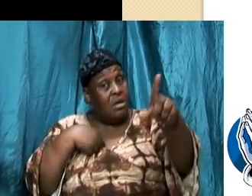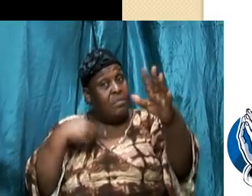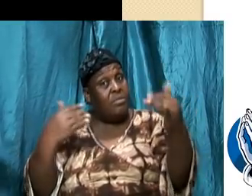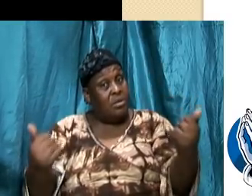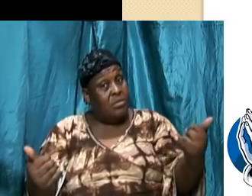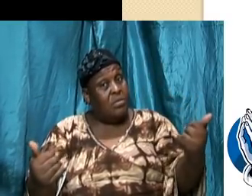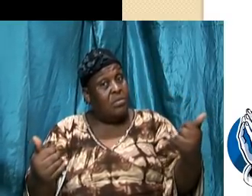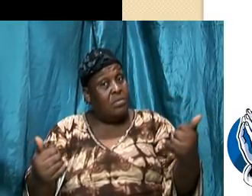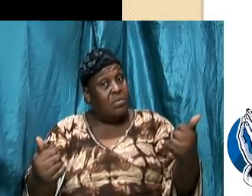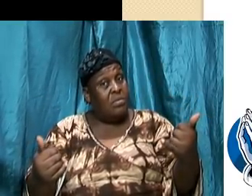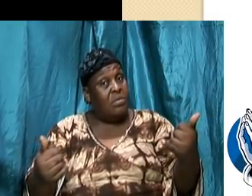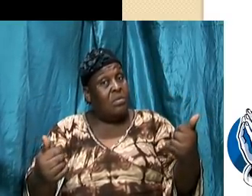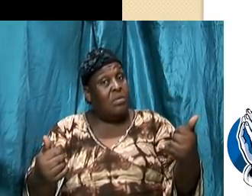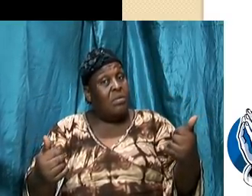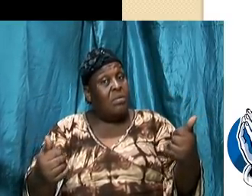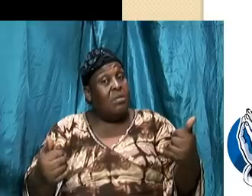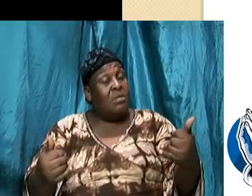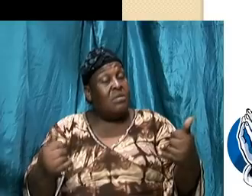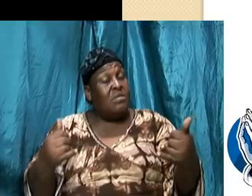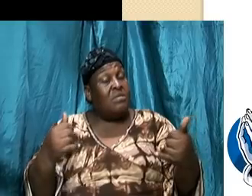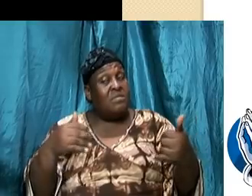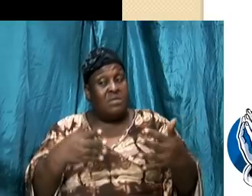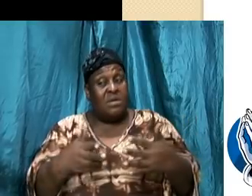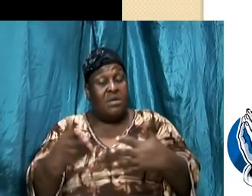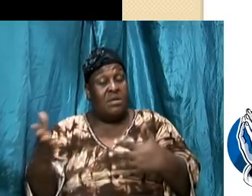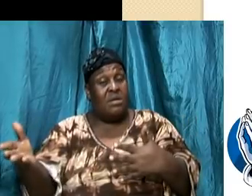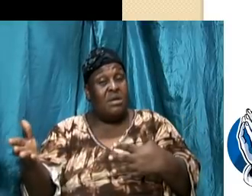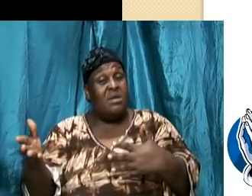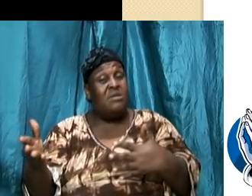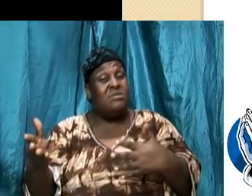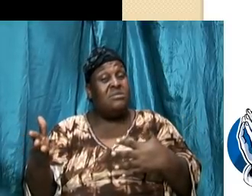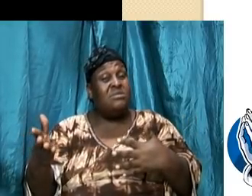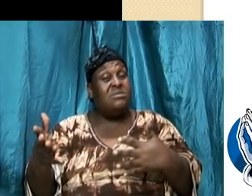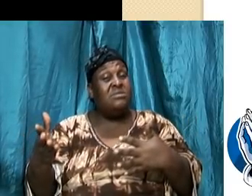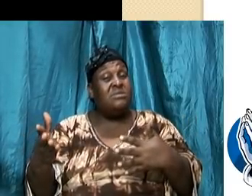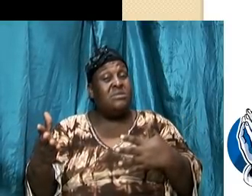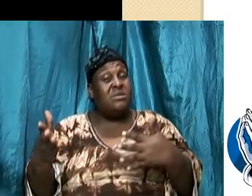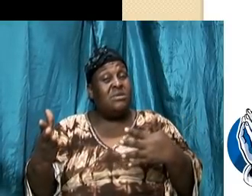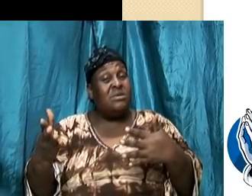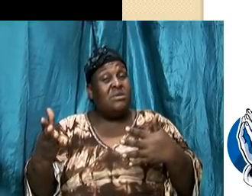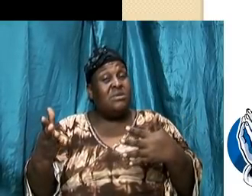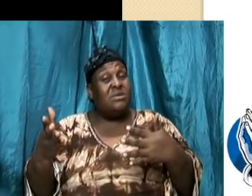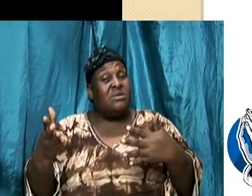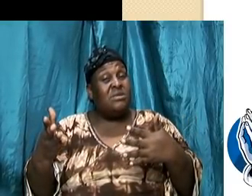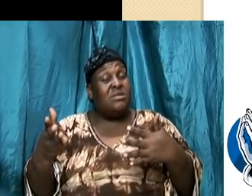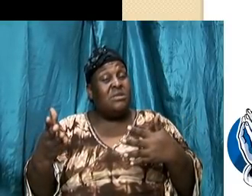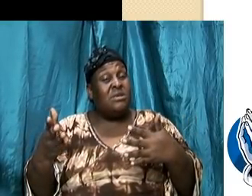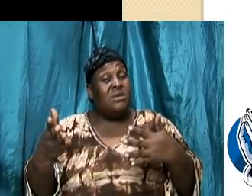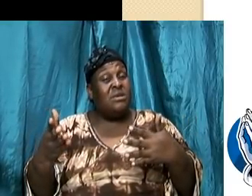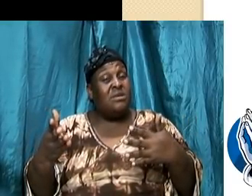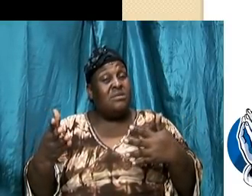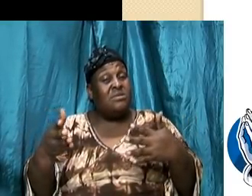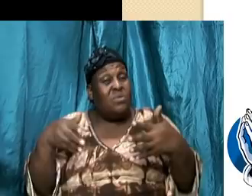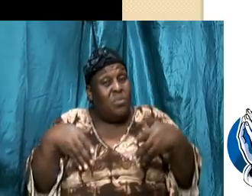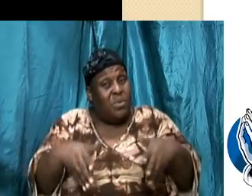if these residual areas from the past are not removed